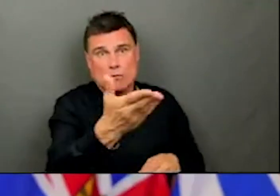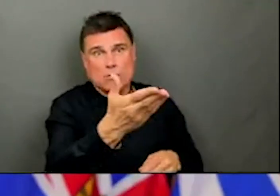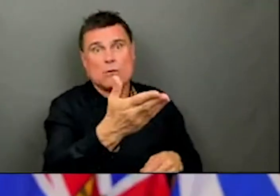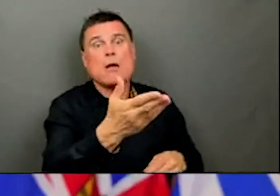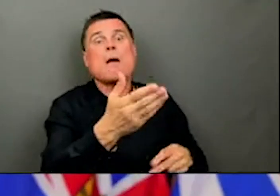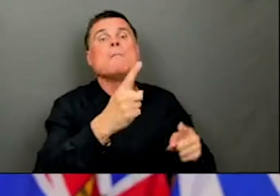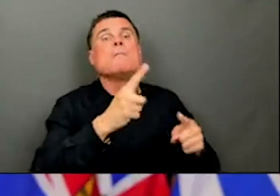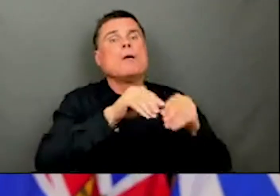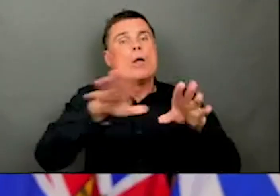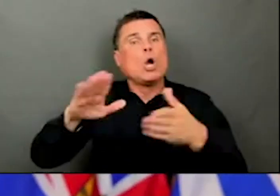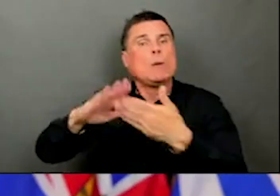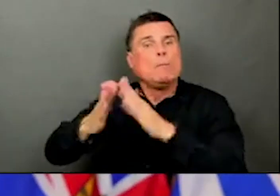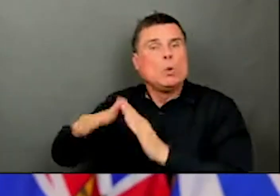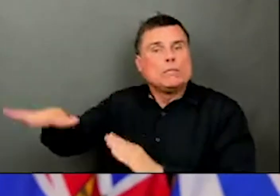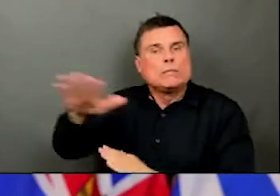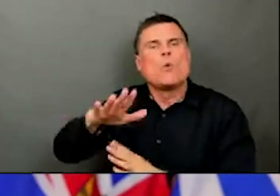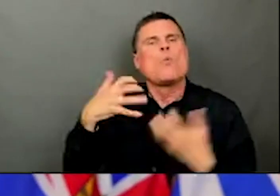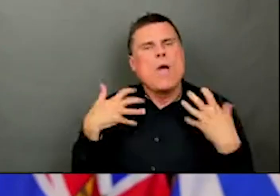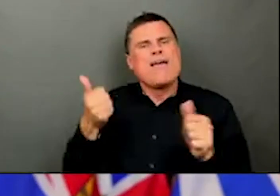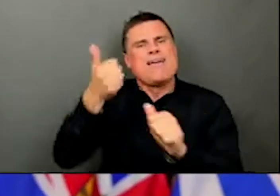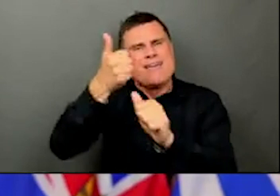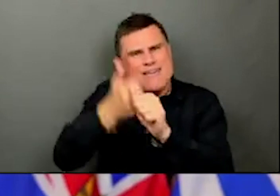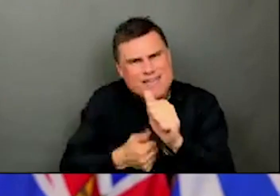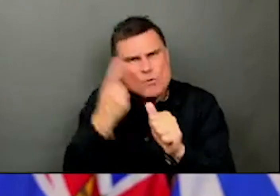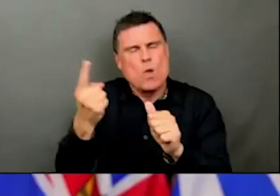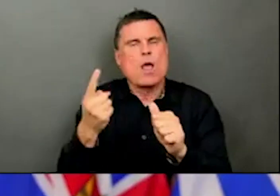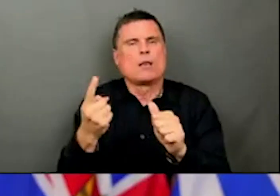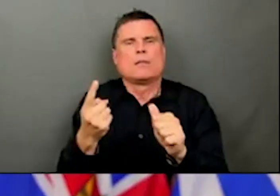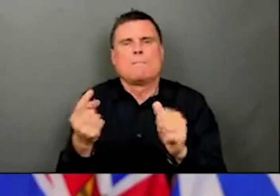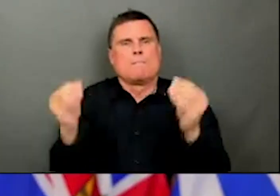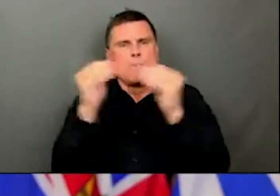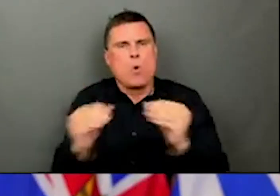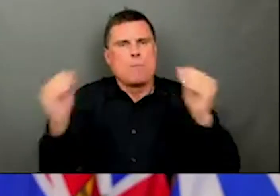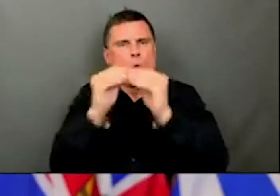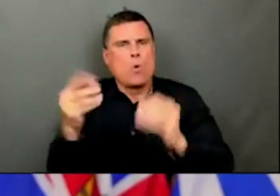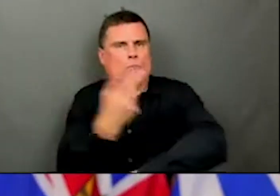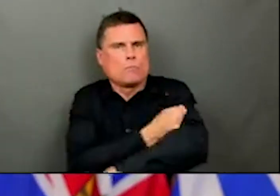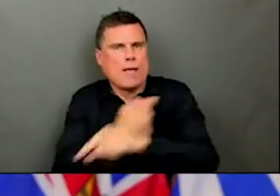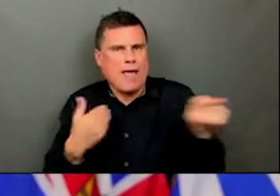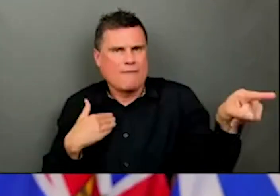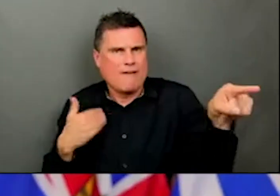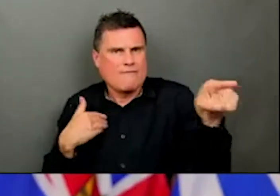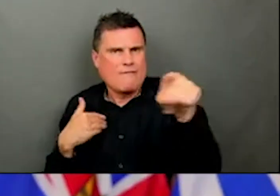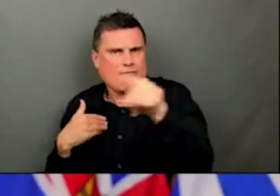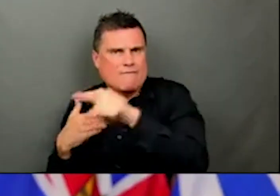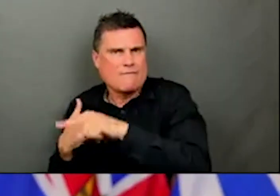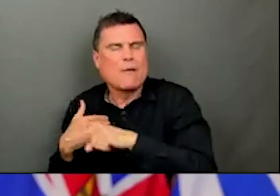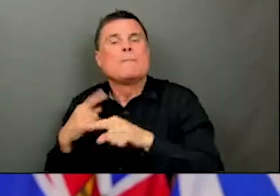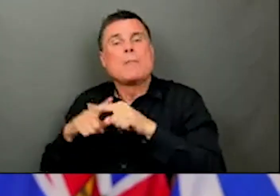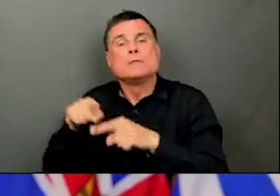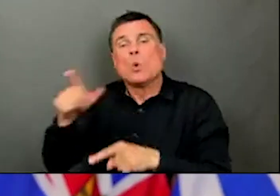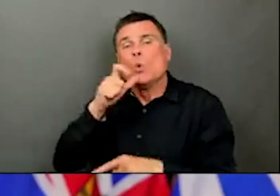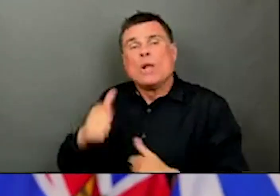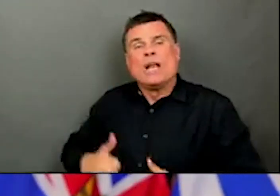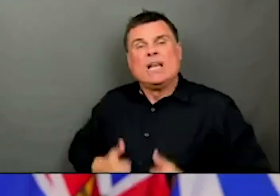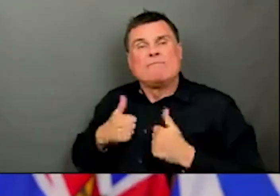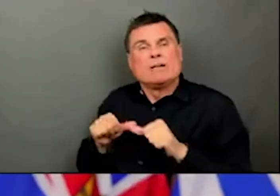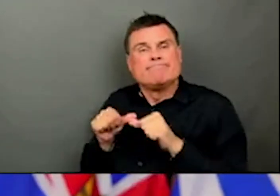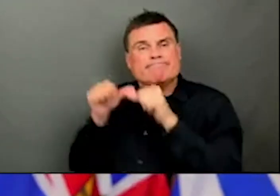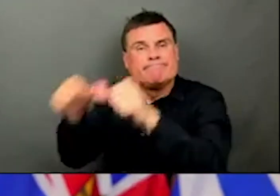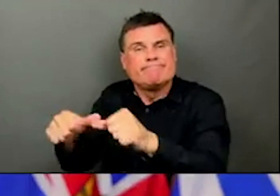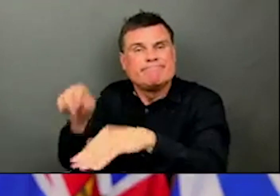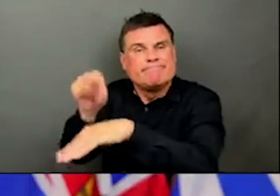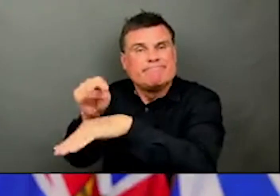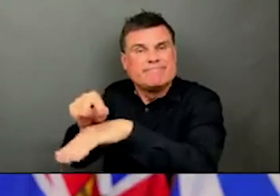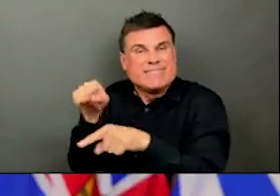of vaccination to the absolute highest possible level. It's more important than long-term care in most places. But you'll see in terms of our results in long-term care